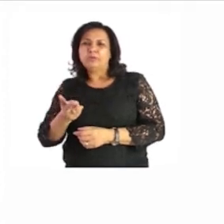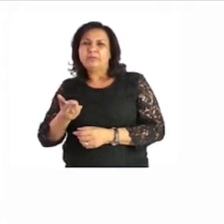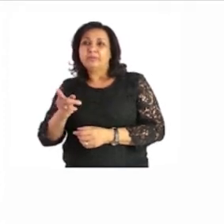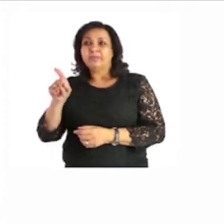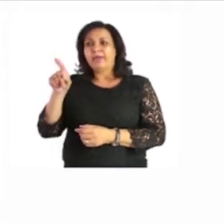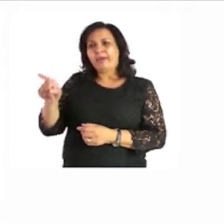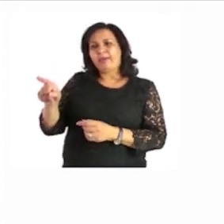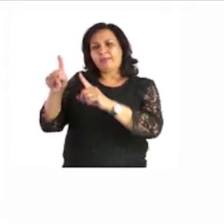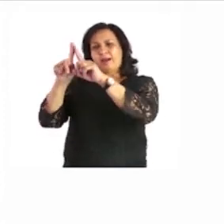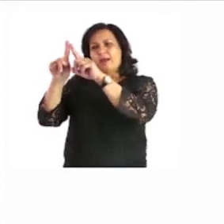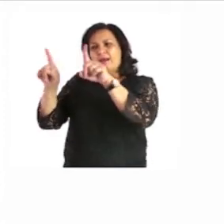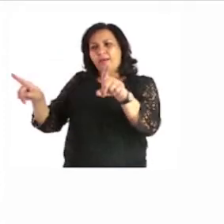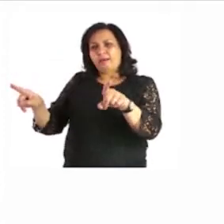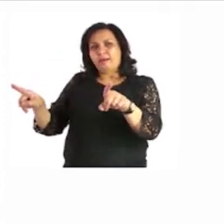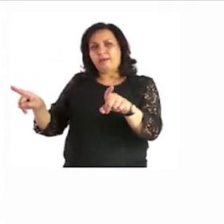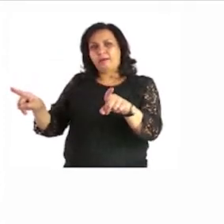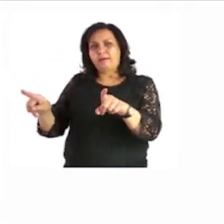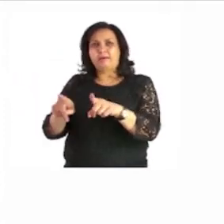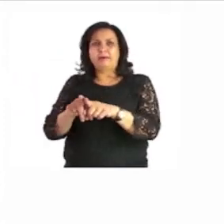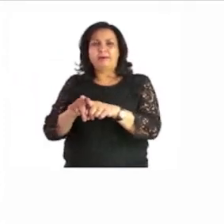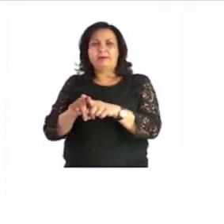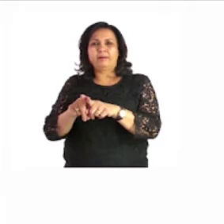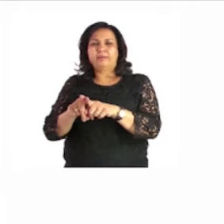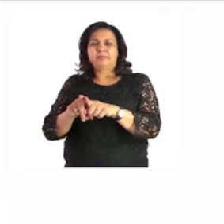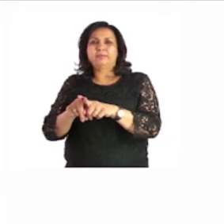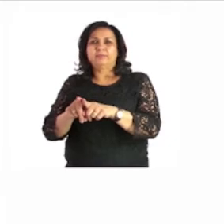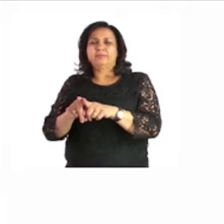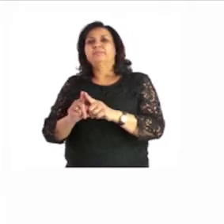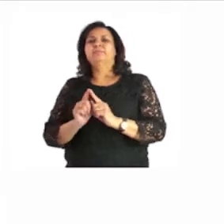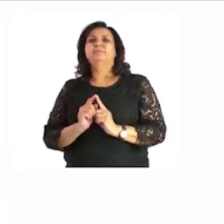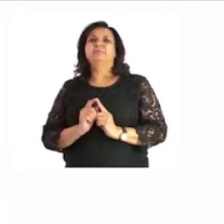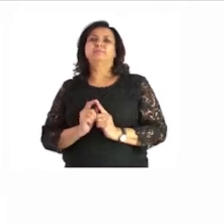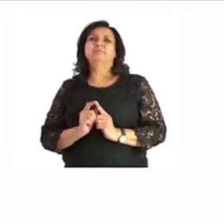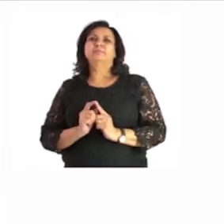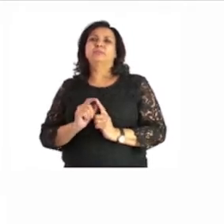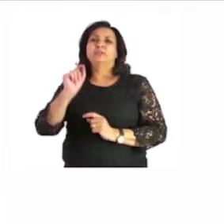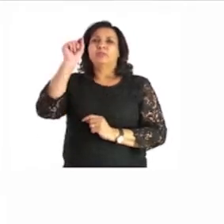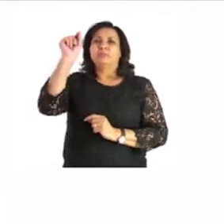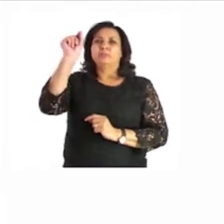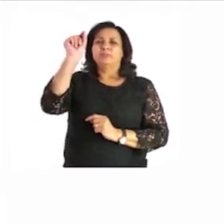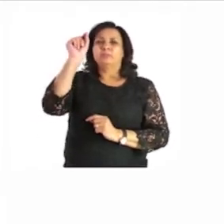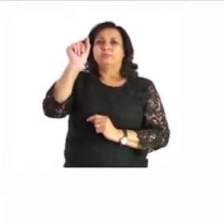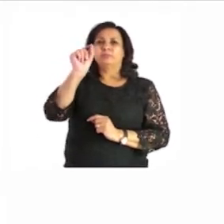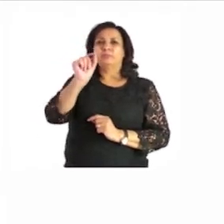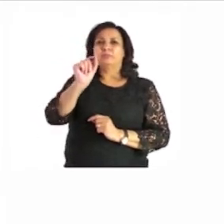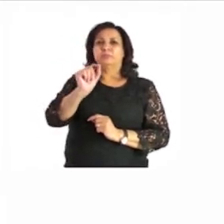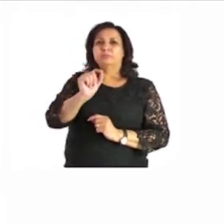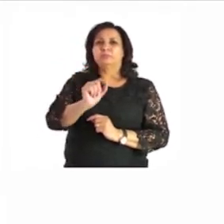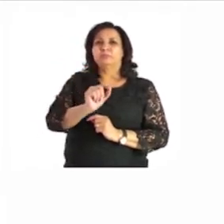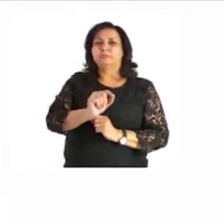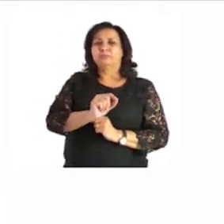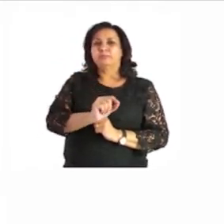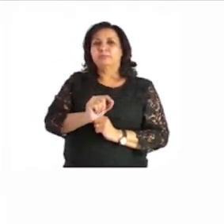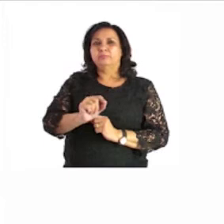the boat yes start at the top trace down with the pencil and you